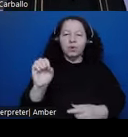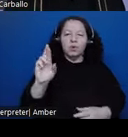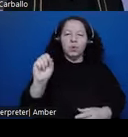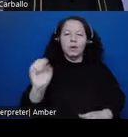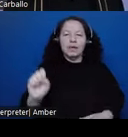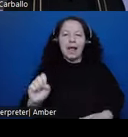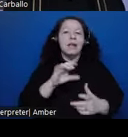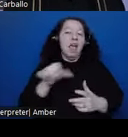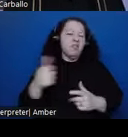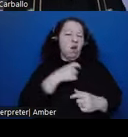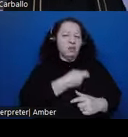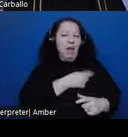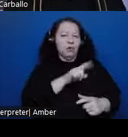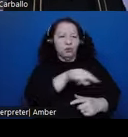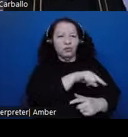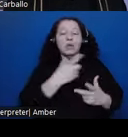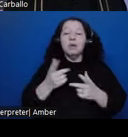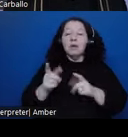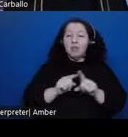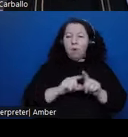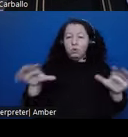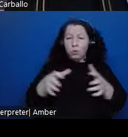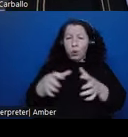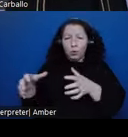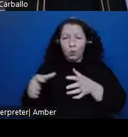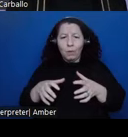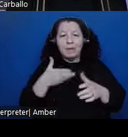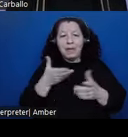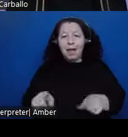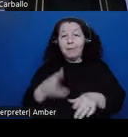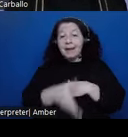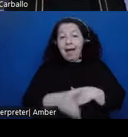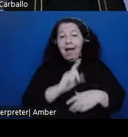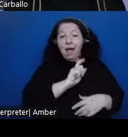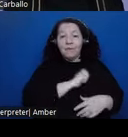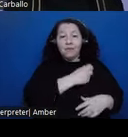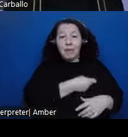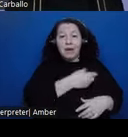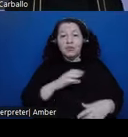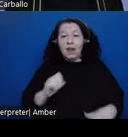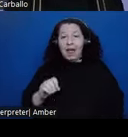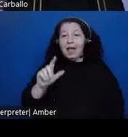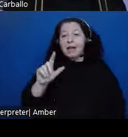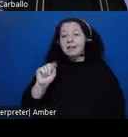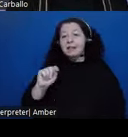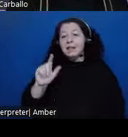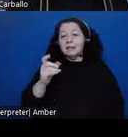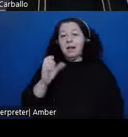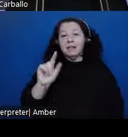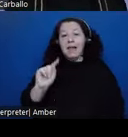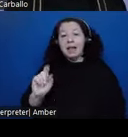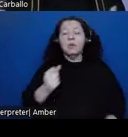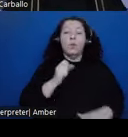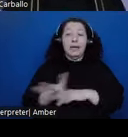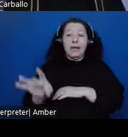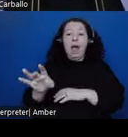And then the sort of regrouping that happened after the Spanish and Tlaxcala texts were kicked out of Tenochtitlan in an